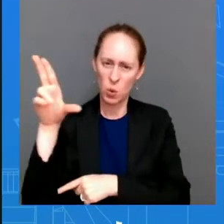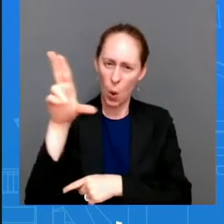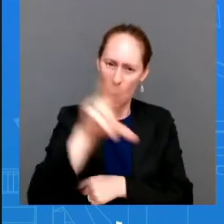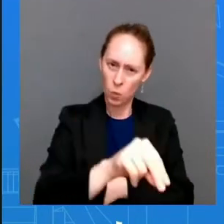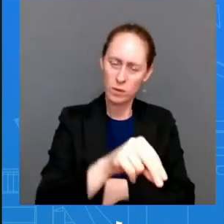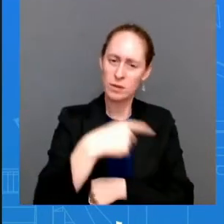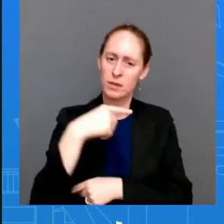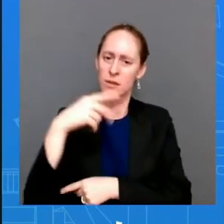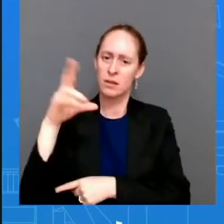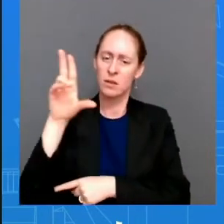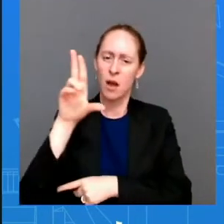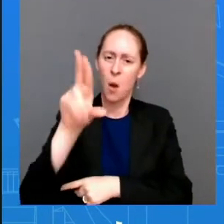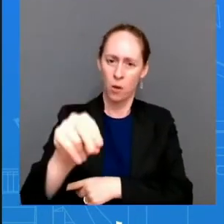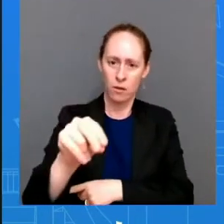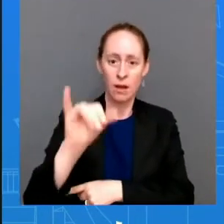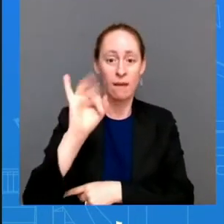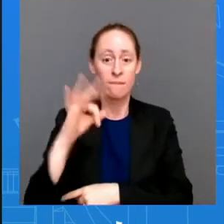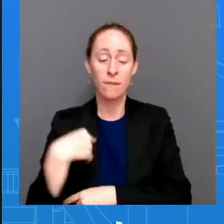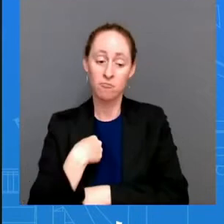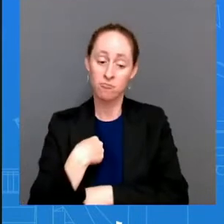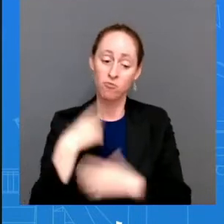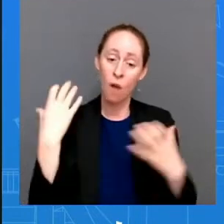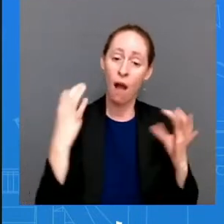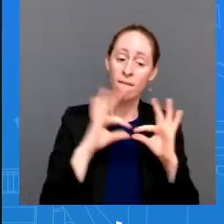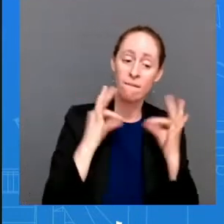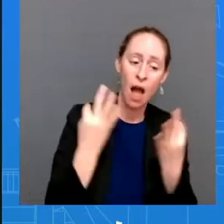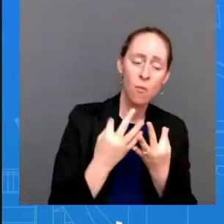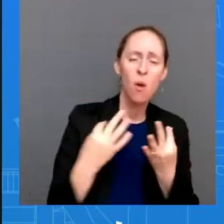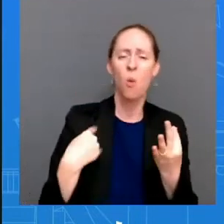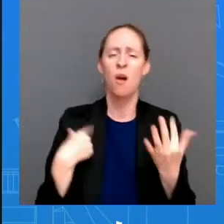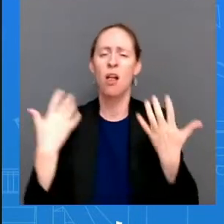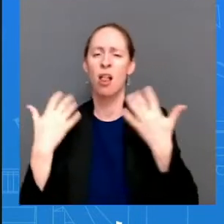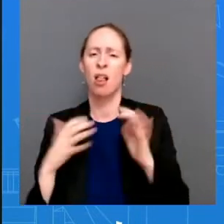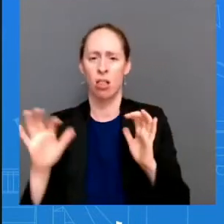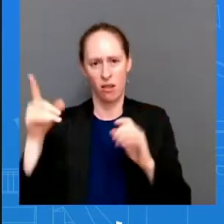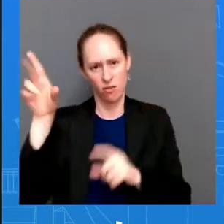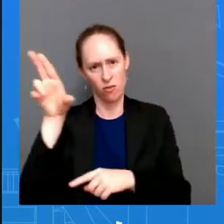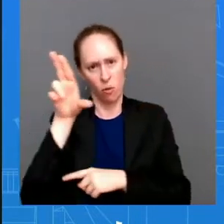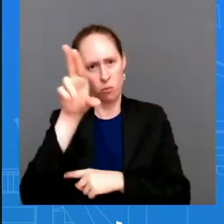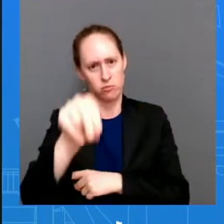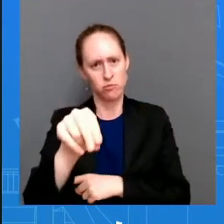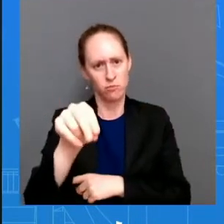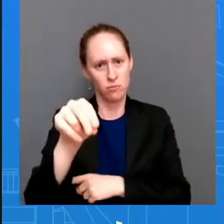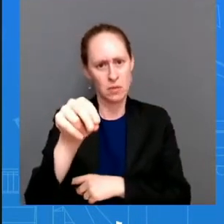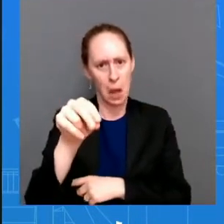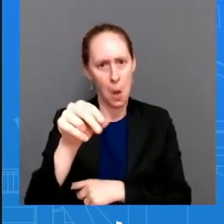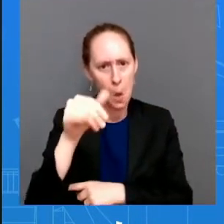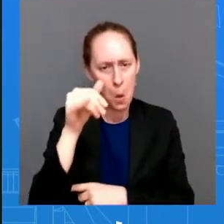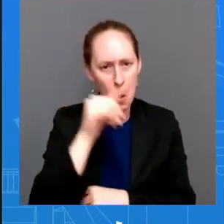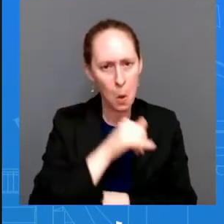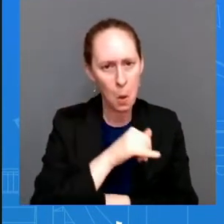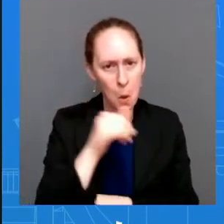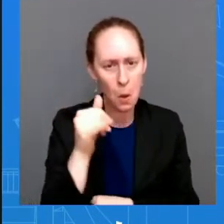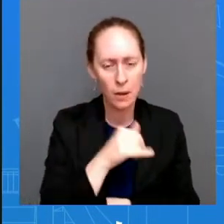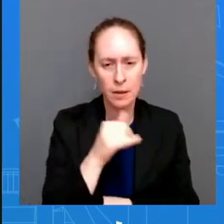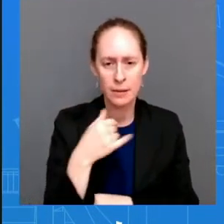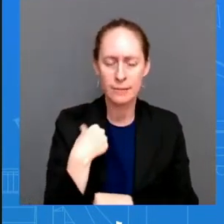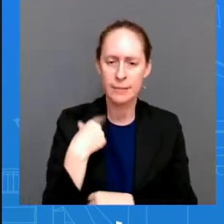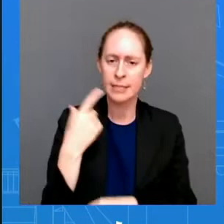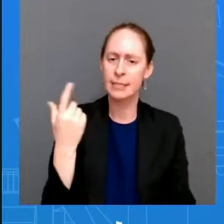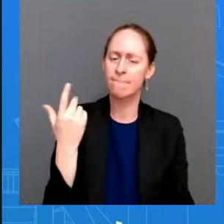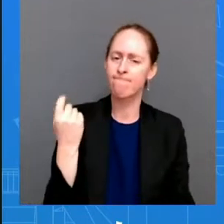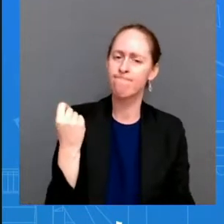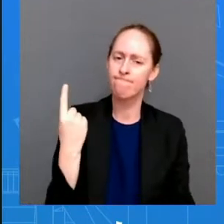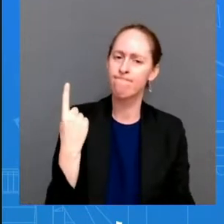to do everything that he can. It doesn't stop with this, but we also understand that, you know, it's, he, he can't only be the only